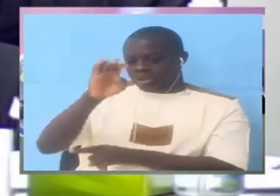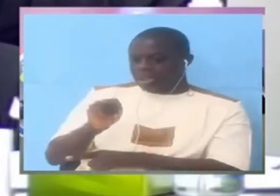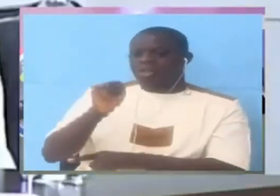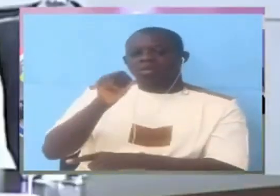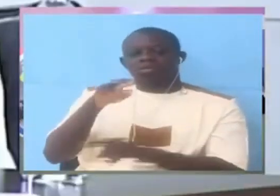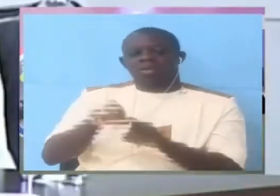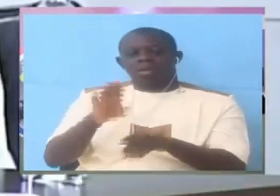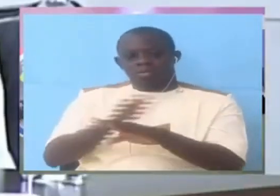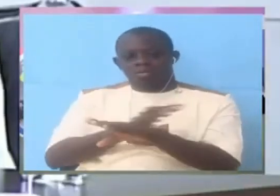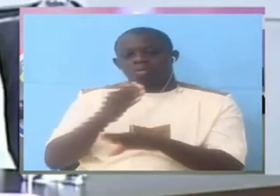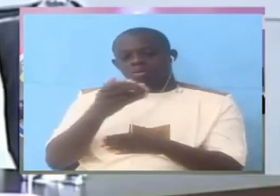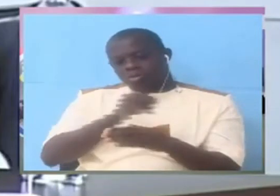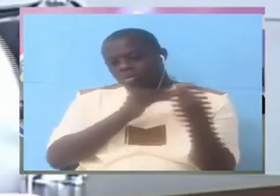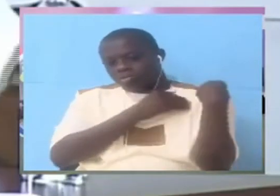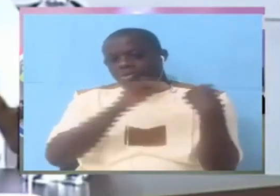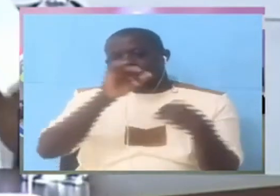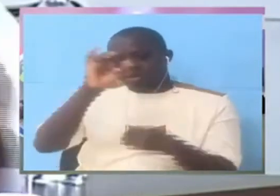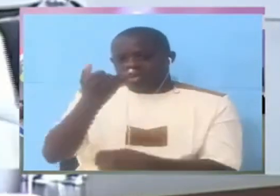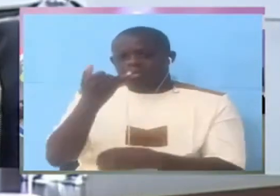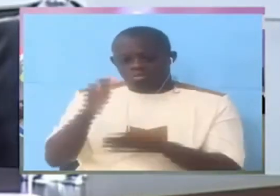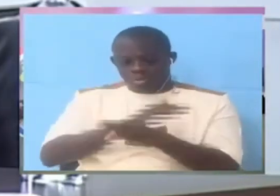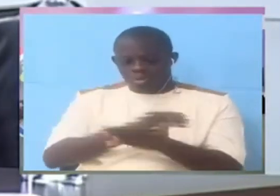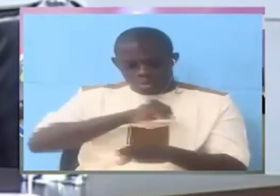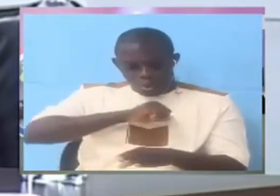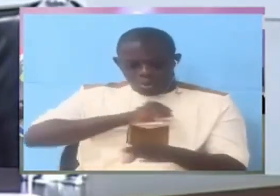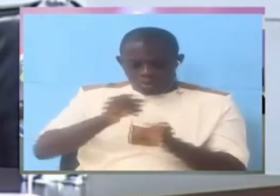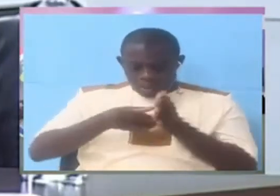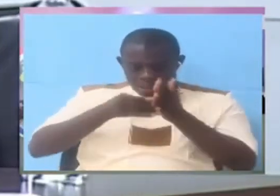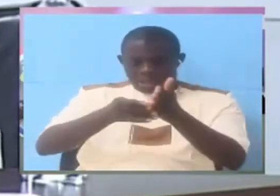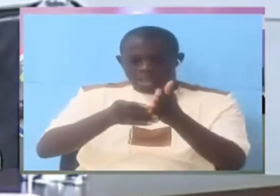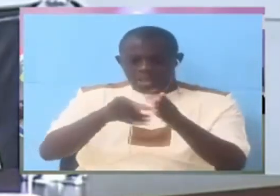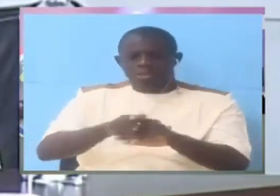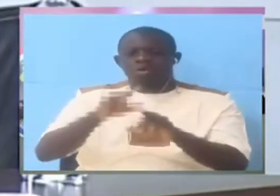-experience at He was out of counter-experience at the time.